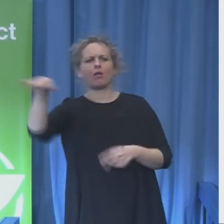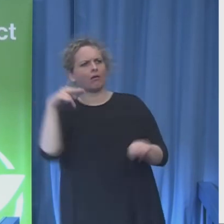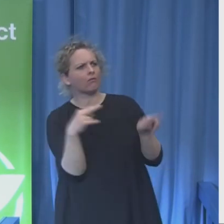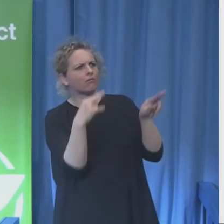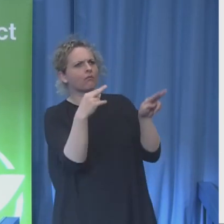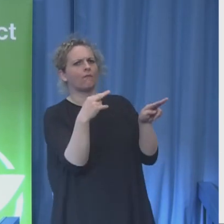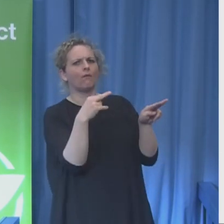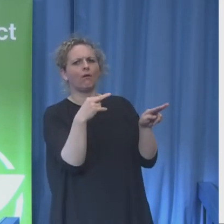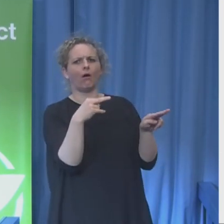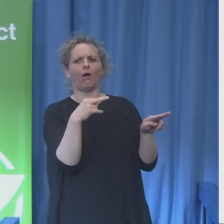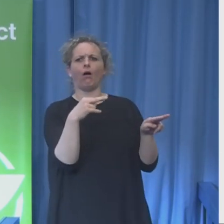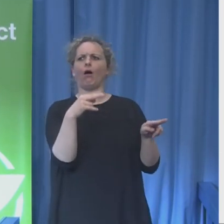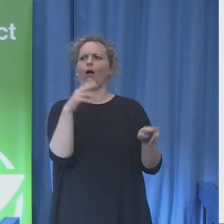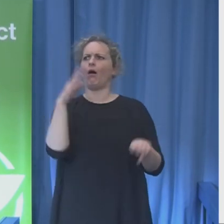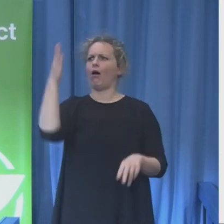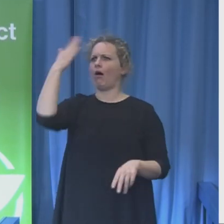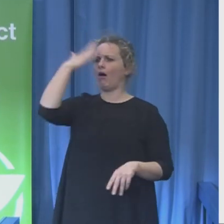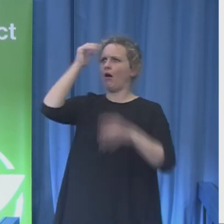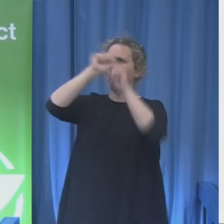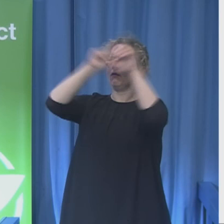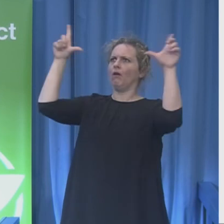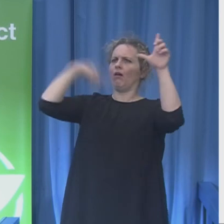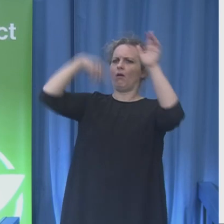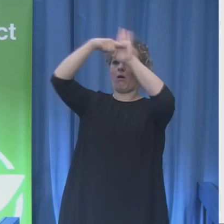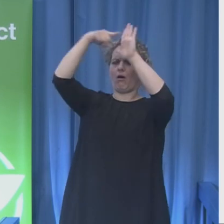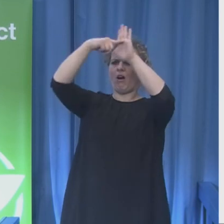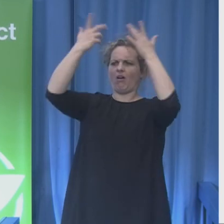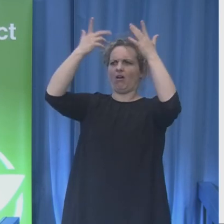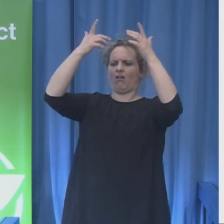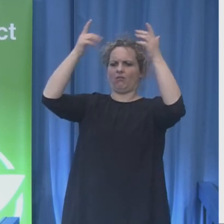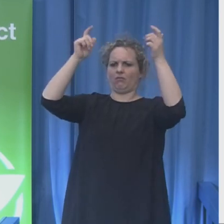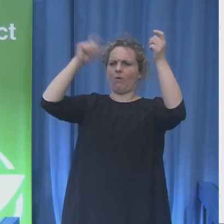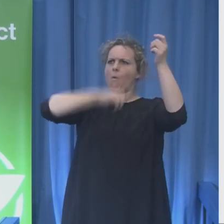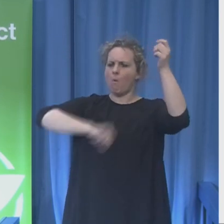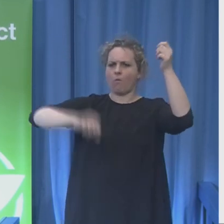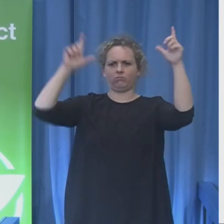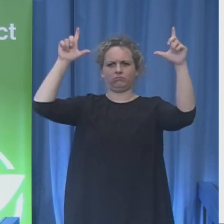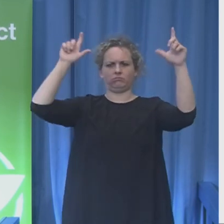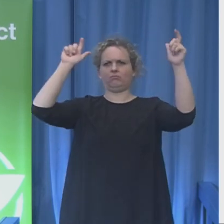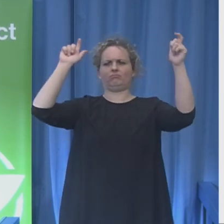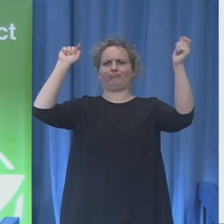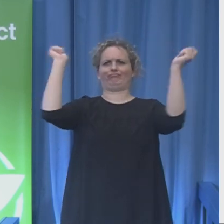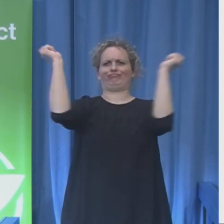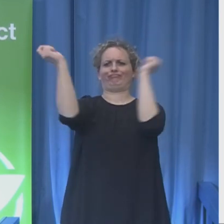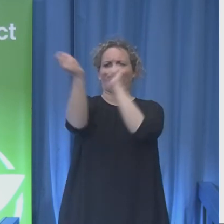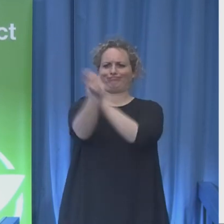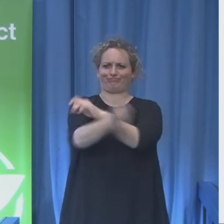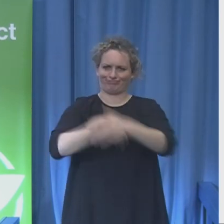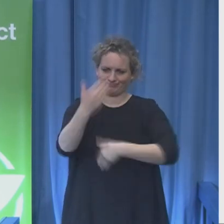And the last one for channel four. And I just captured one message here on the bottom.